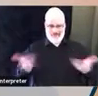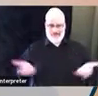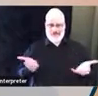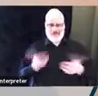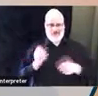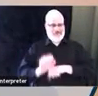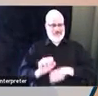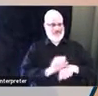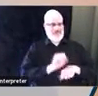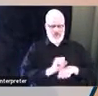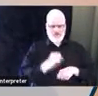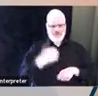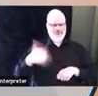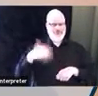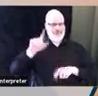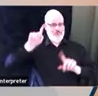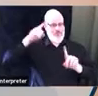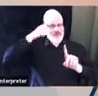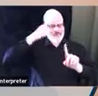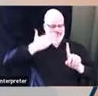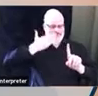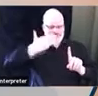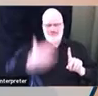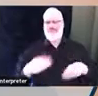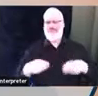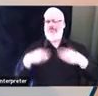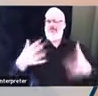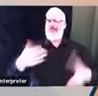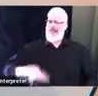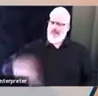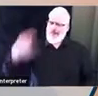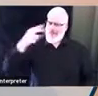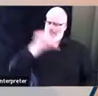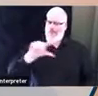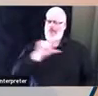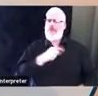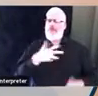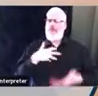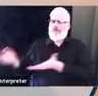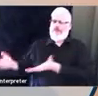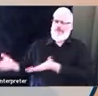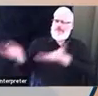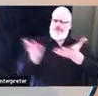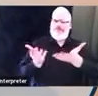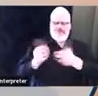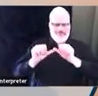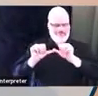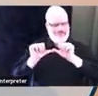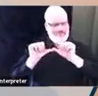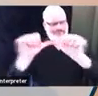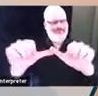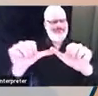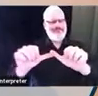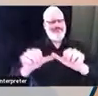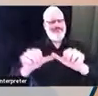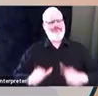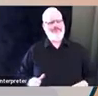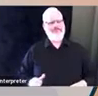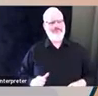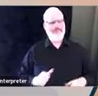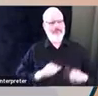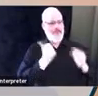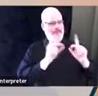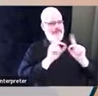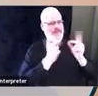department that the other departments look to for for how we staff, how we acquire equipment, how we, you know,